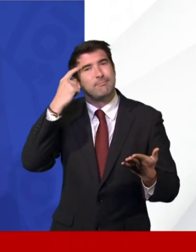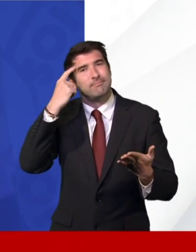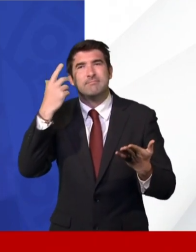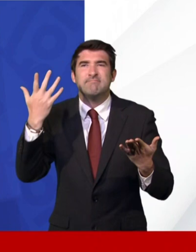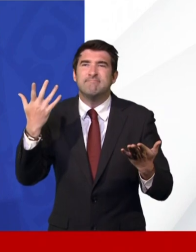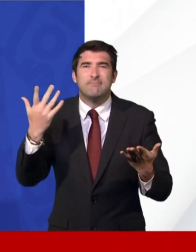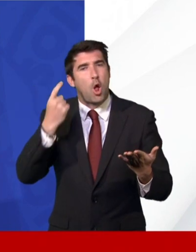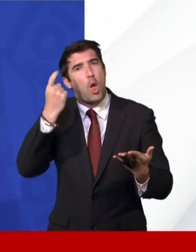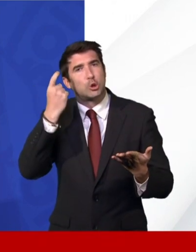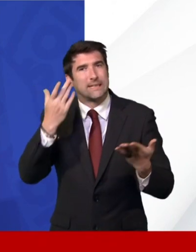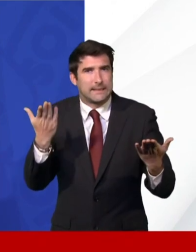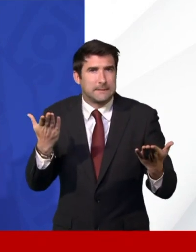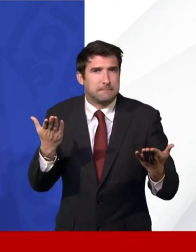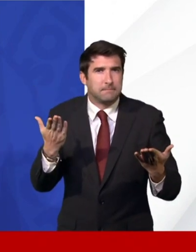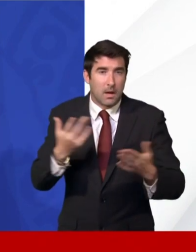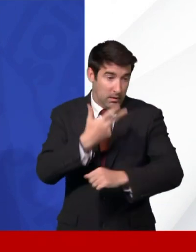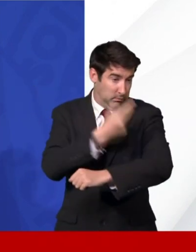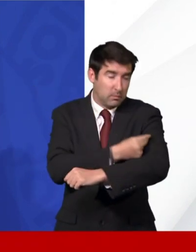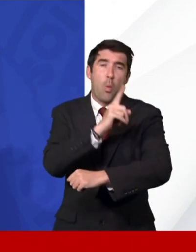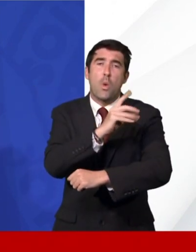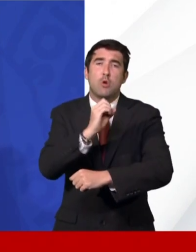100% efficacy of the vaccines overall.